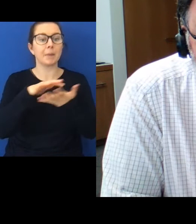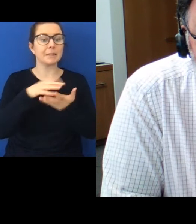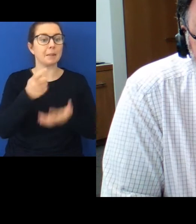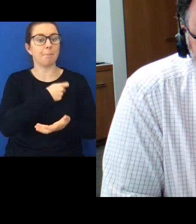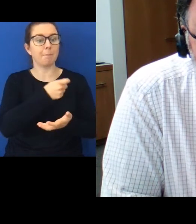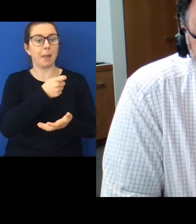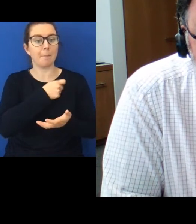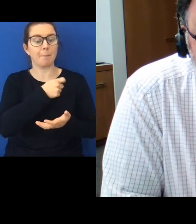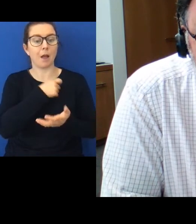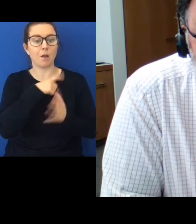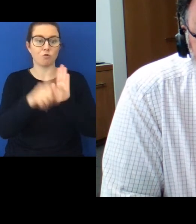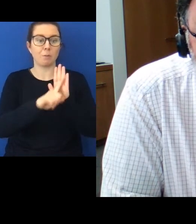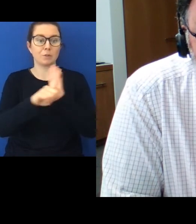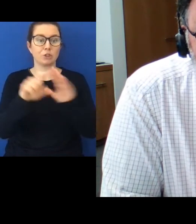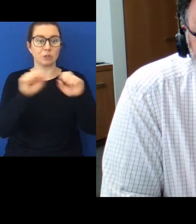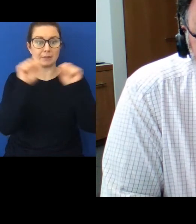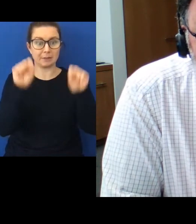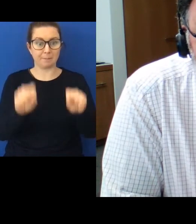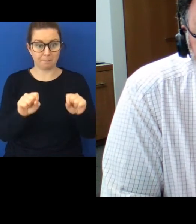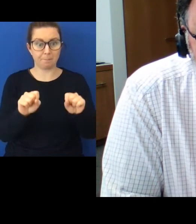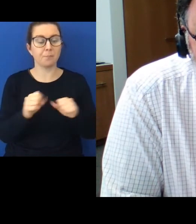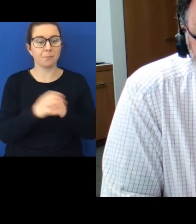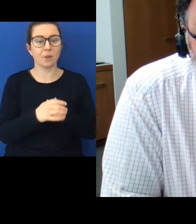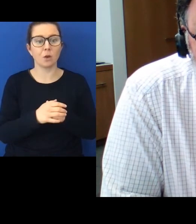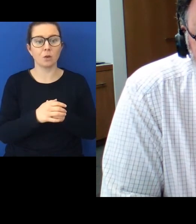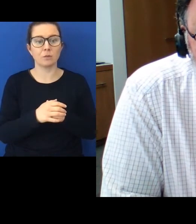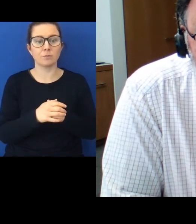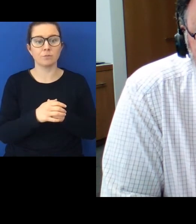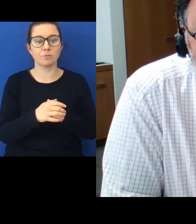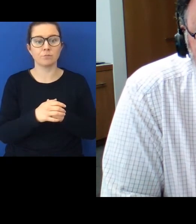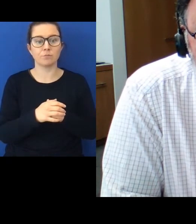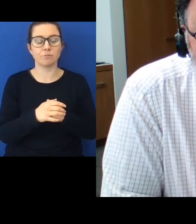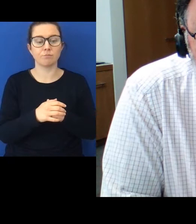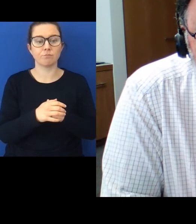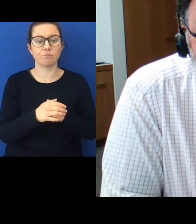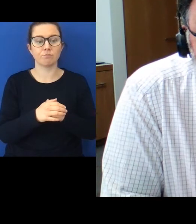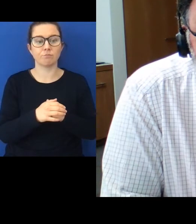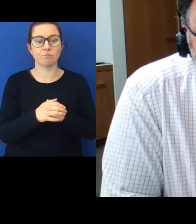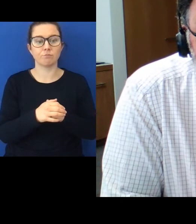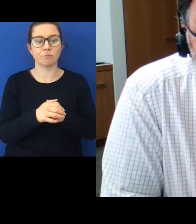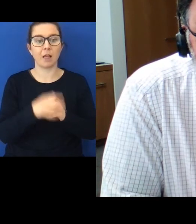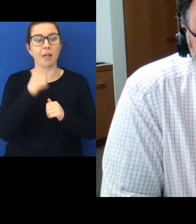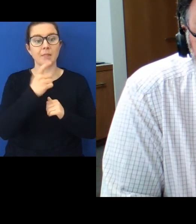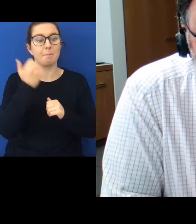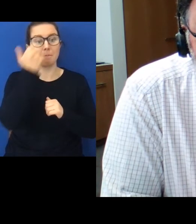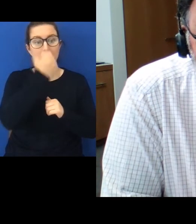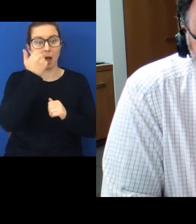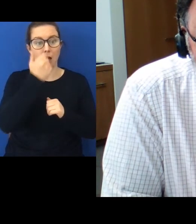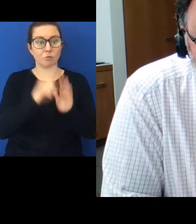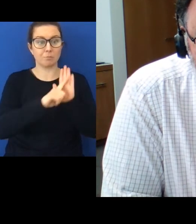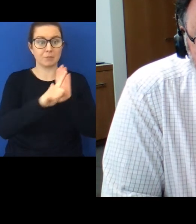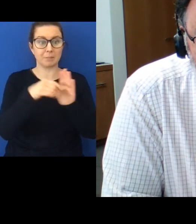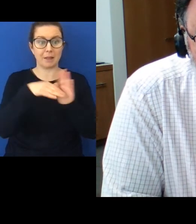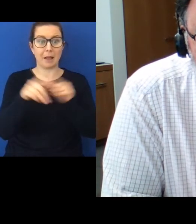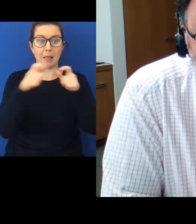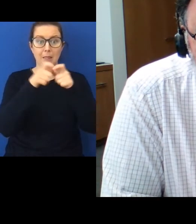One of the effects of which has been that the Māori representation in the Parliament,